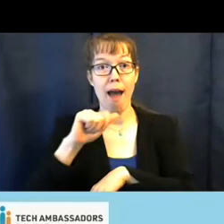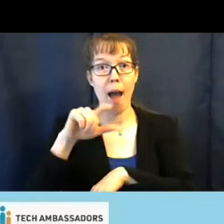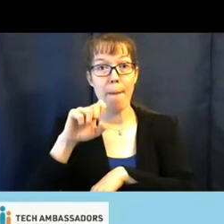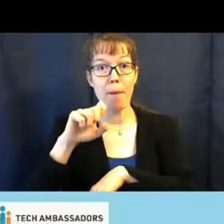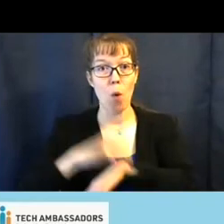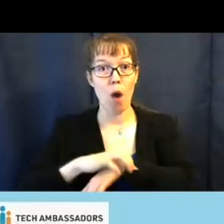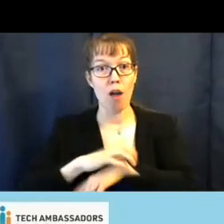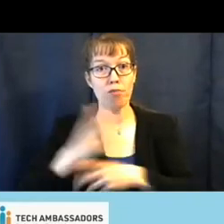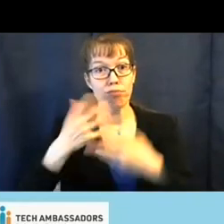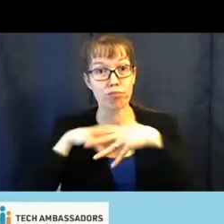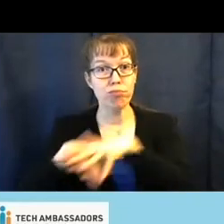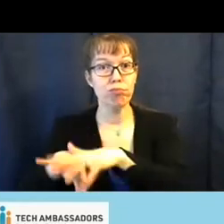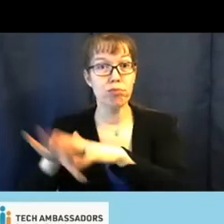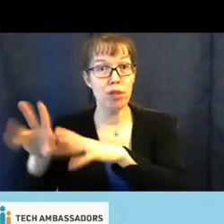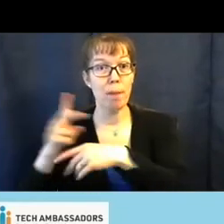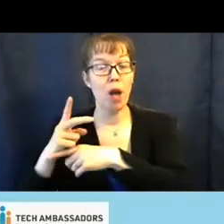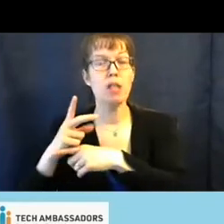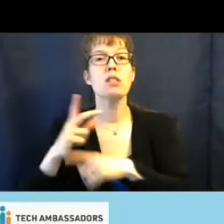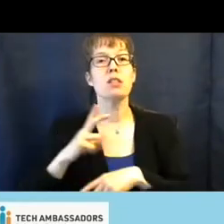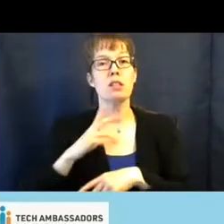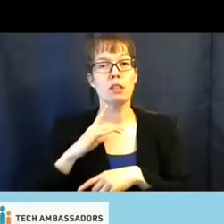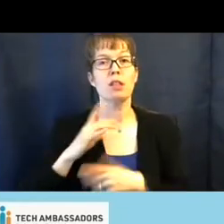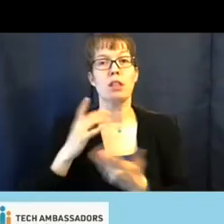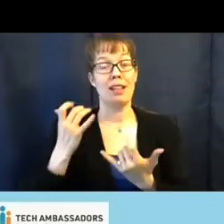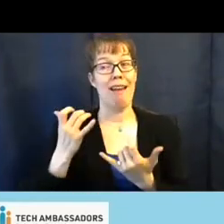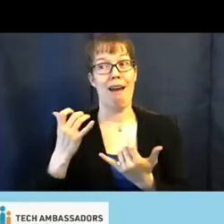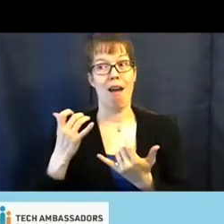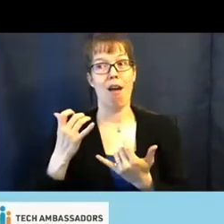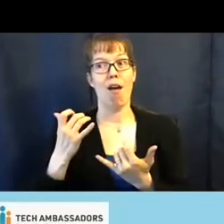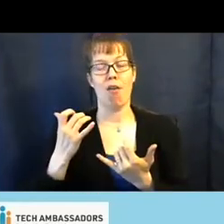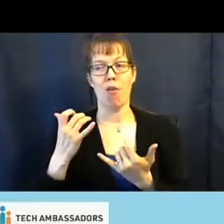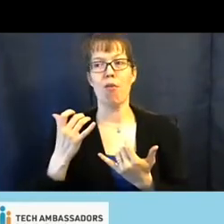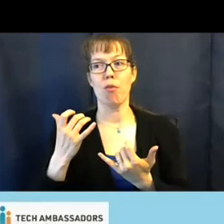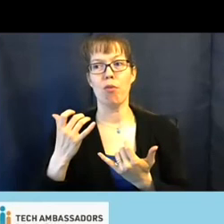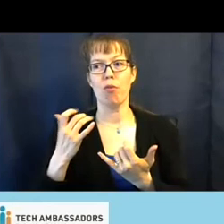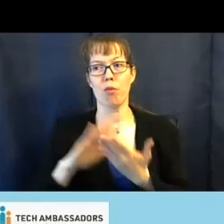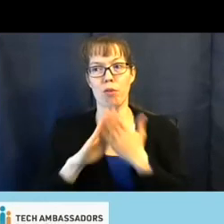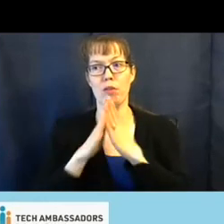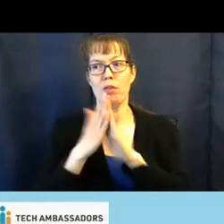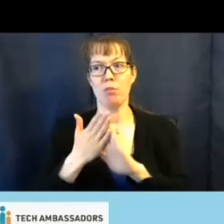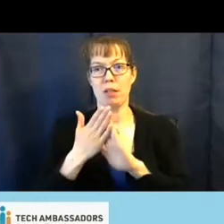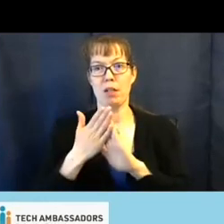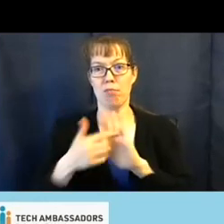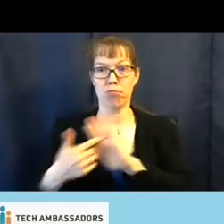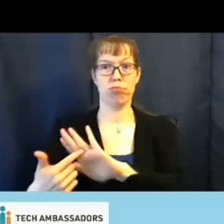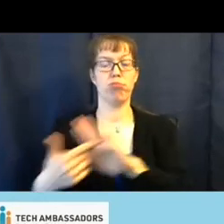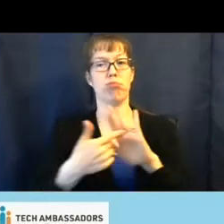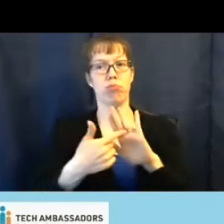ecosystem. But now it's coming to a forefront where